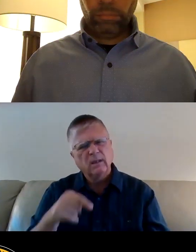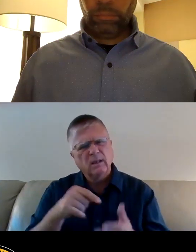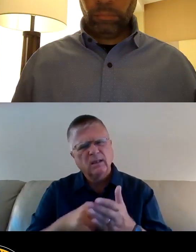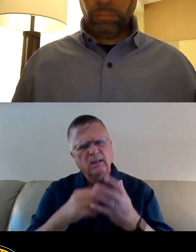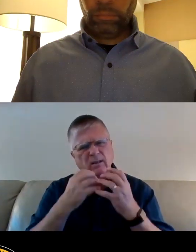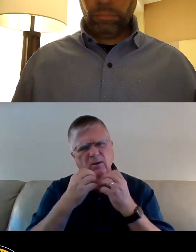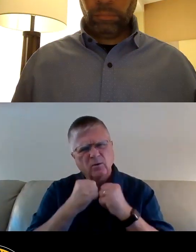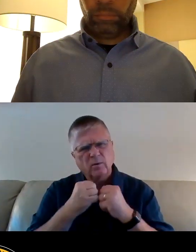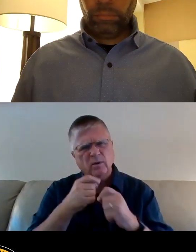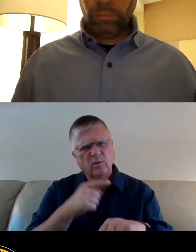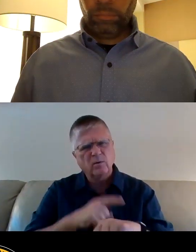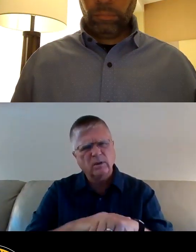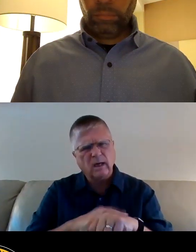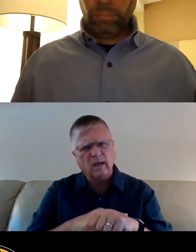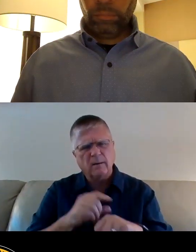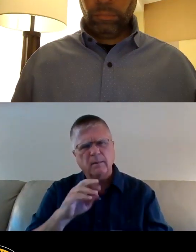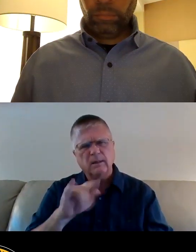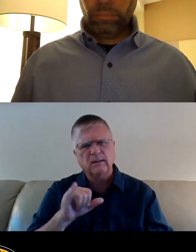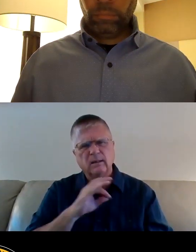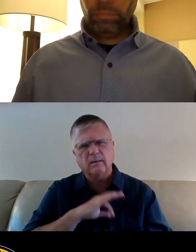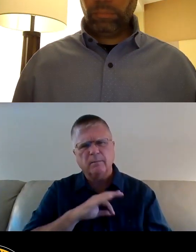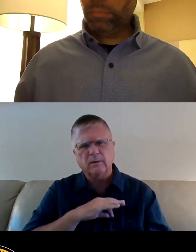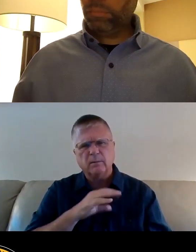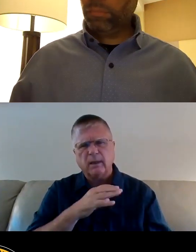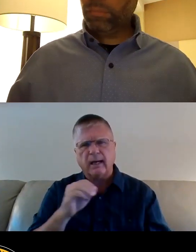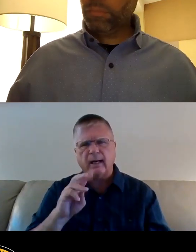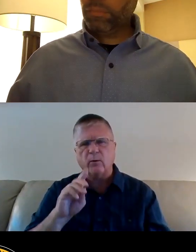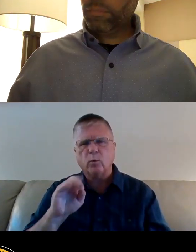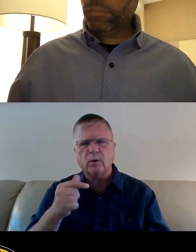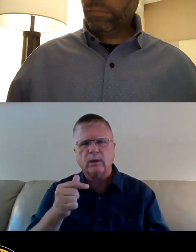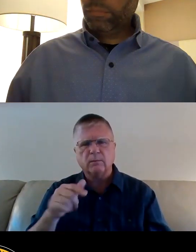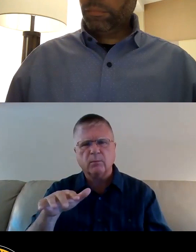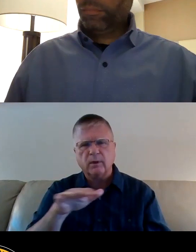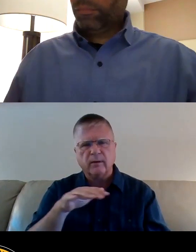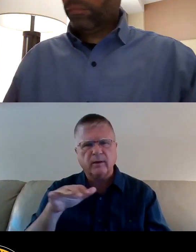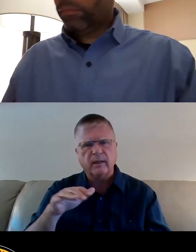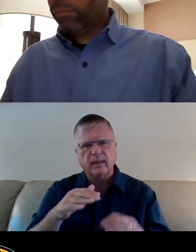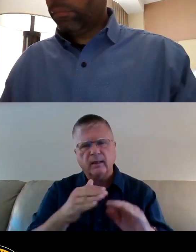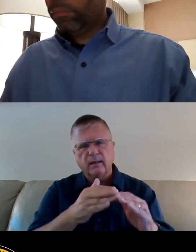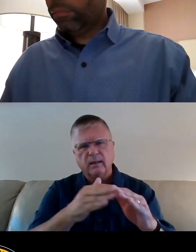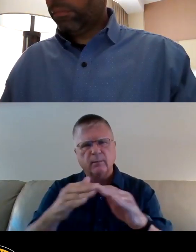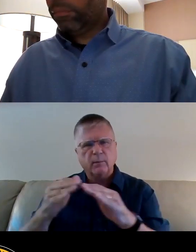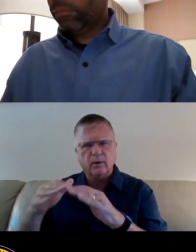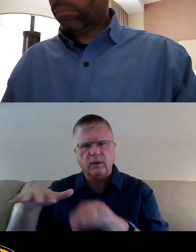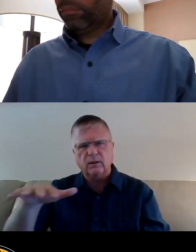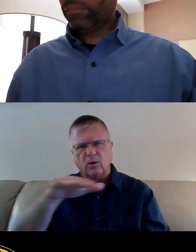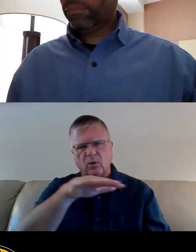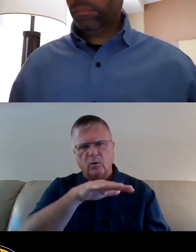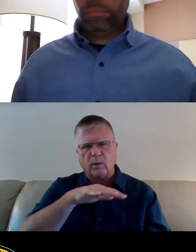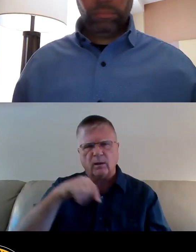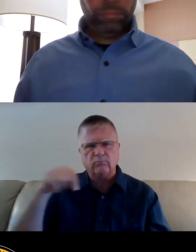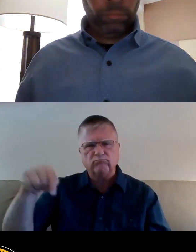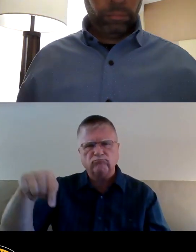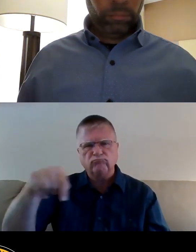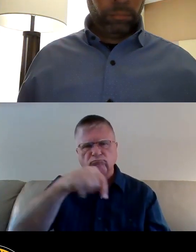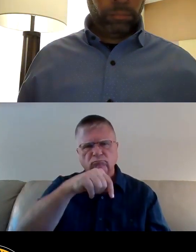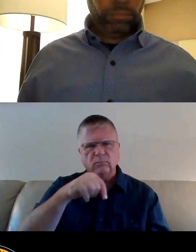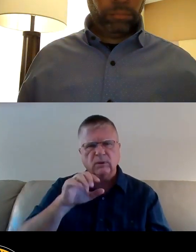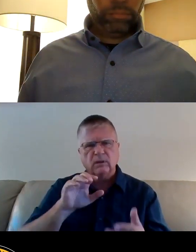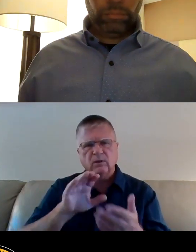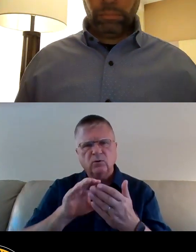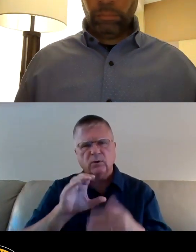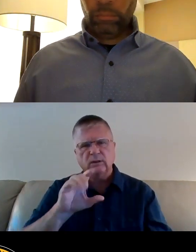Pittsburgh and the Wilkinsburg area and surrounding communities in addressing climate